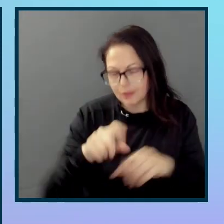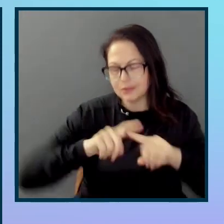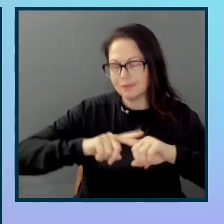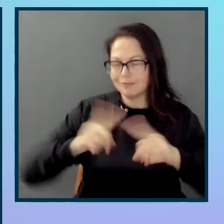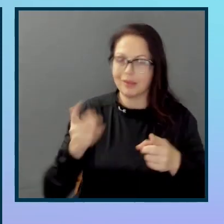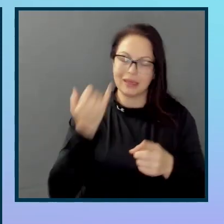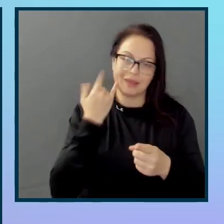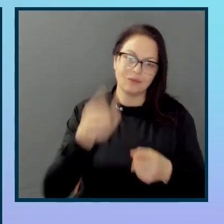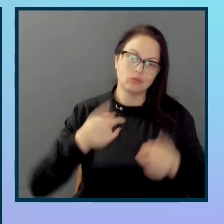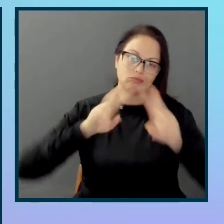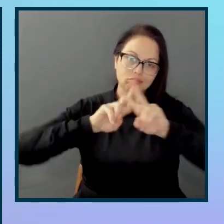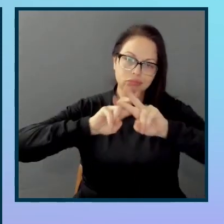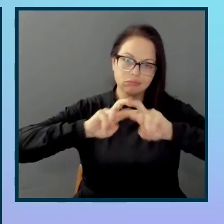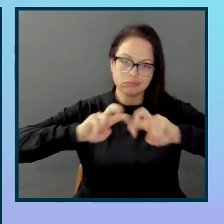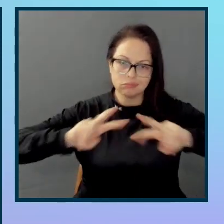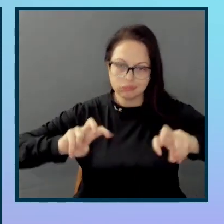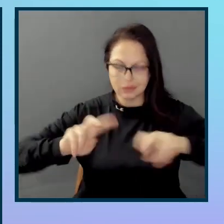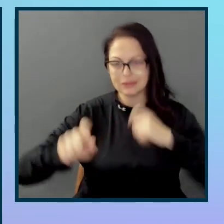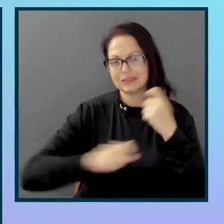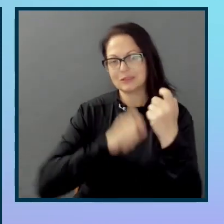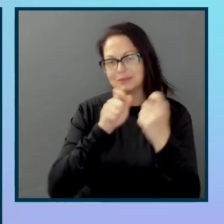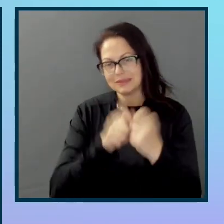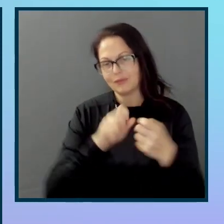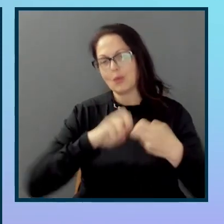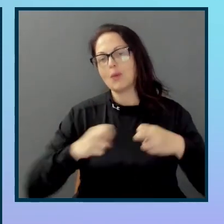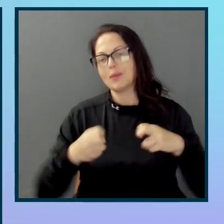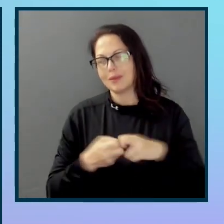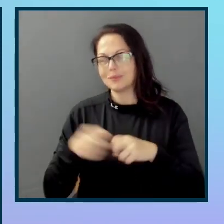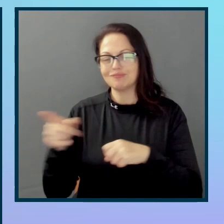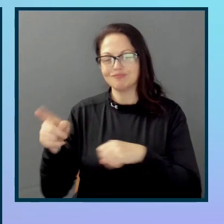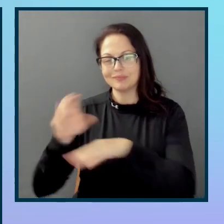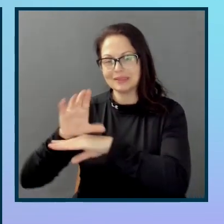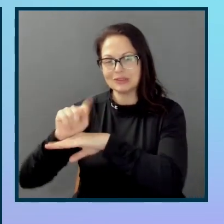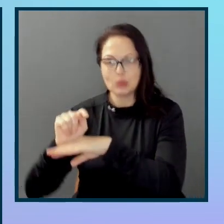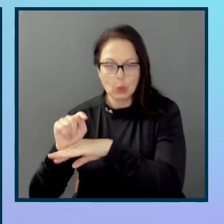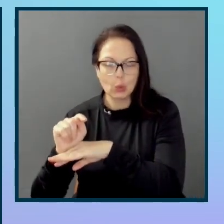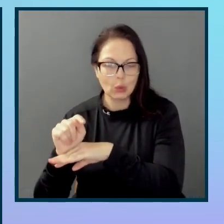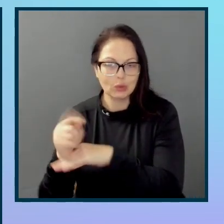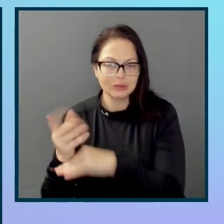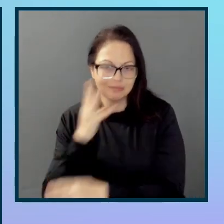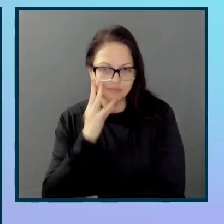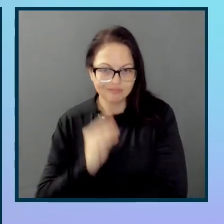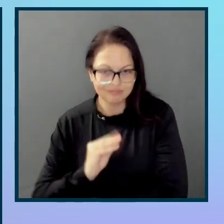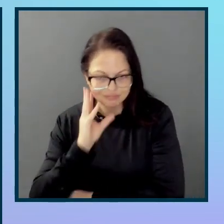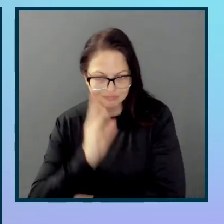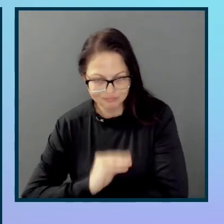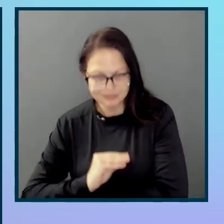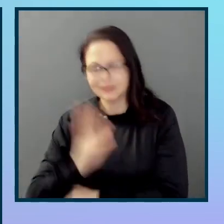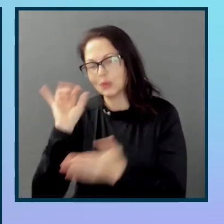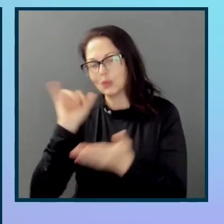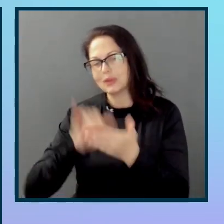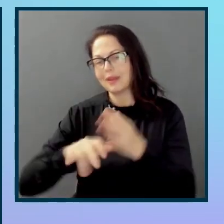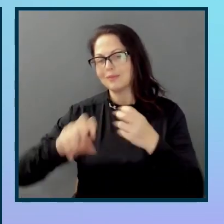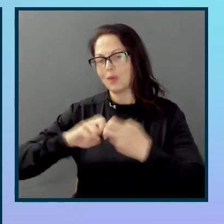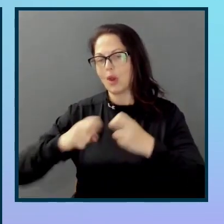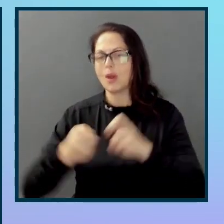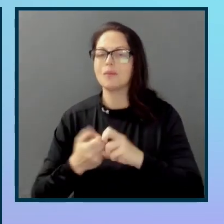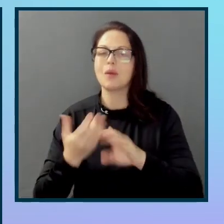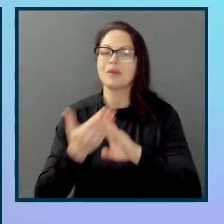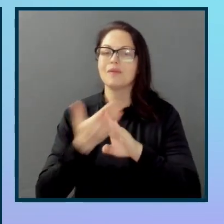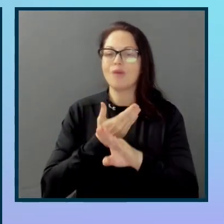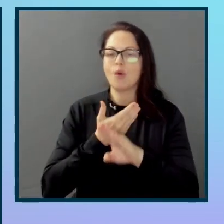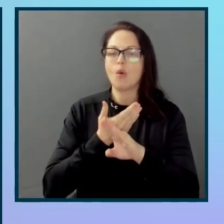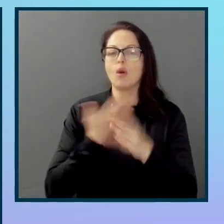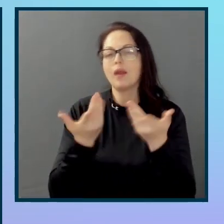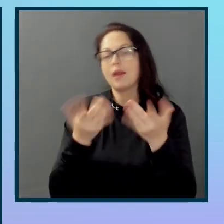into the particular problems, then a lot of them have been solved before. And it's a case of working out how to take that learning from someone